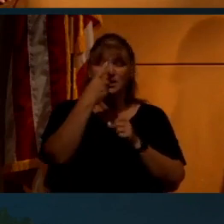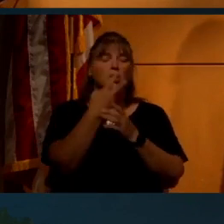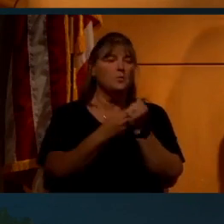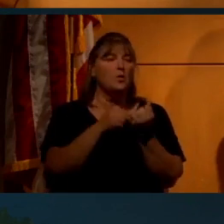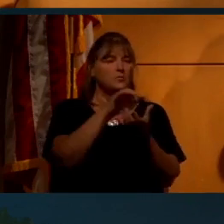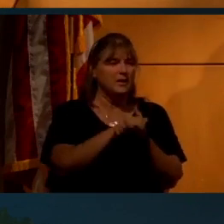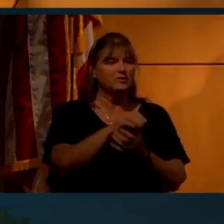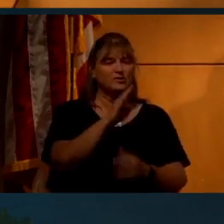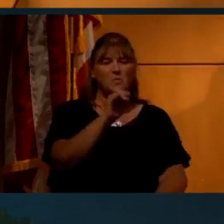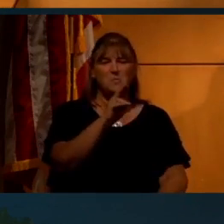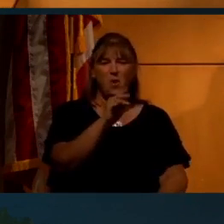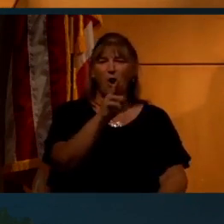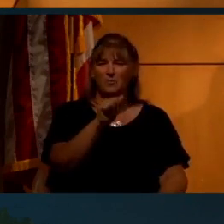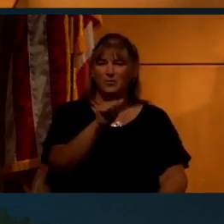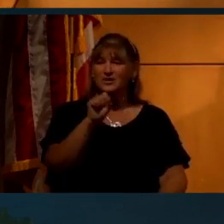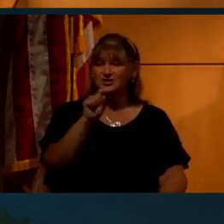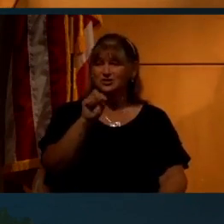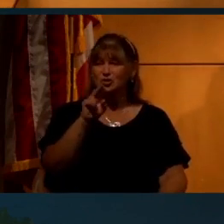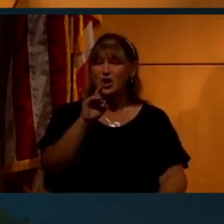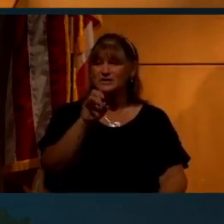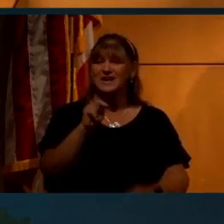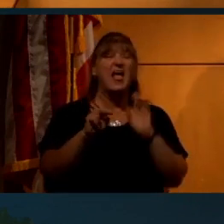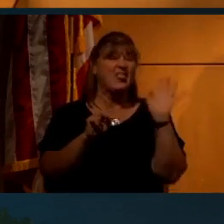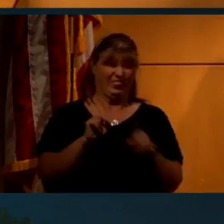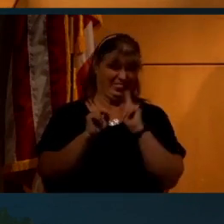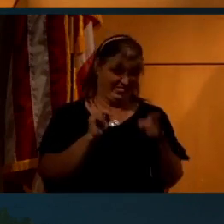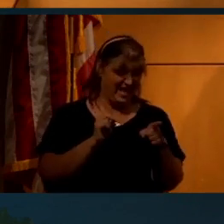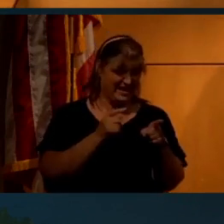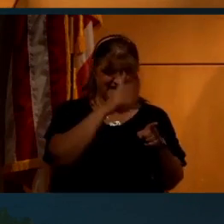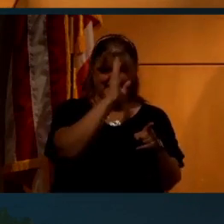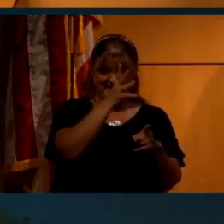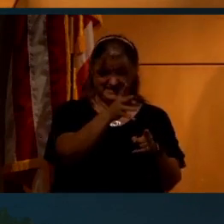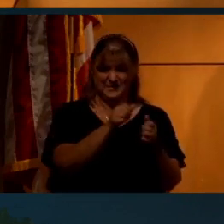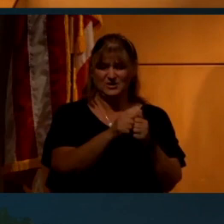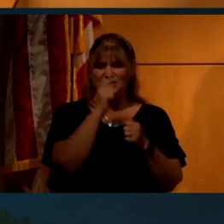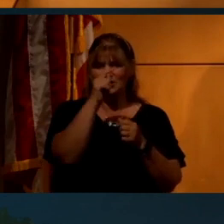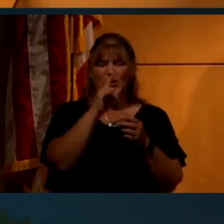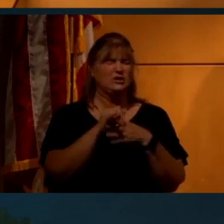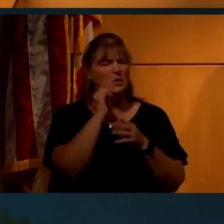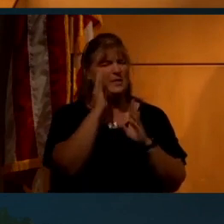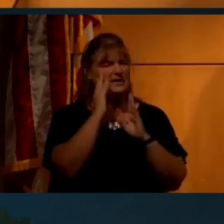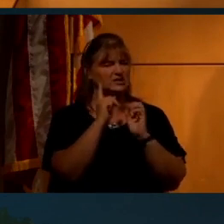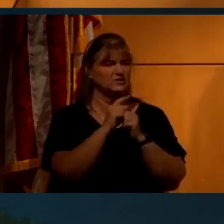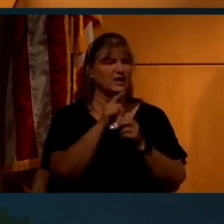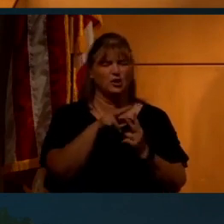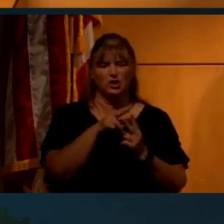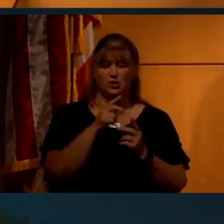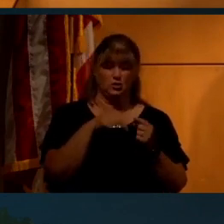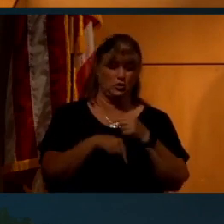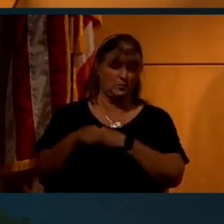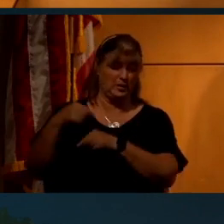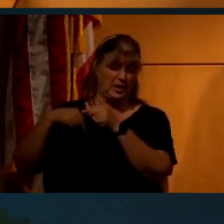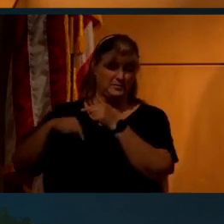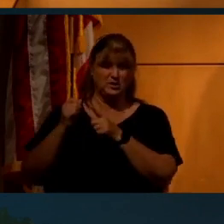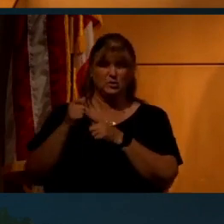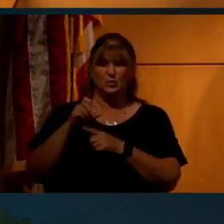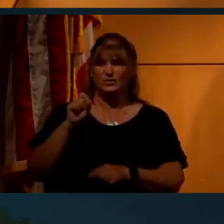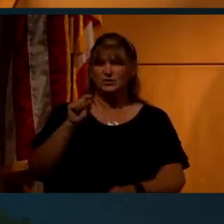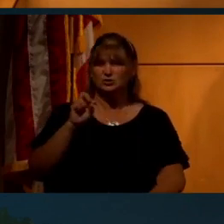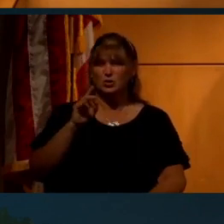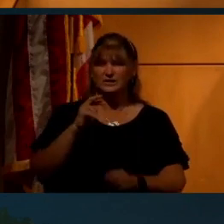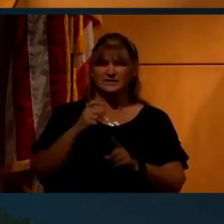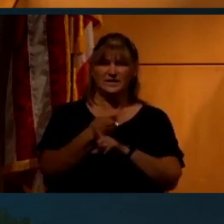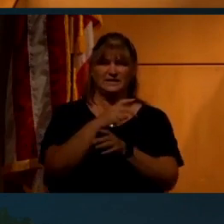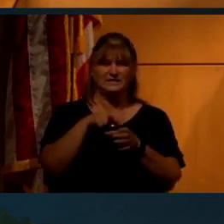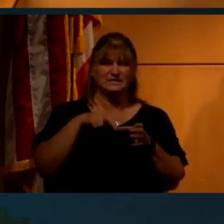married to Barbra Streisand. That, to me, is a conspiracy theory. Of course, you don't want to bring too much attention to that, or else you'll wind up dealing with the Streisand effect.